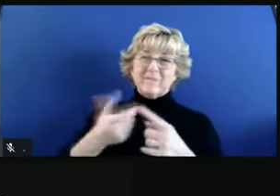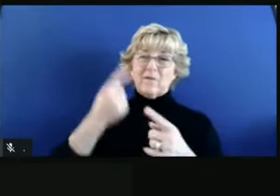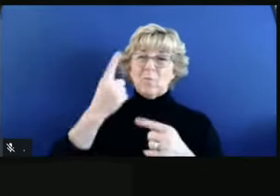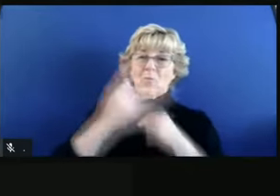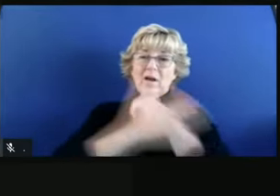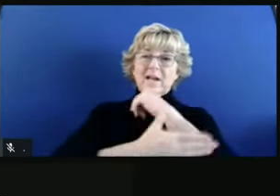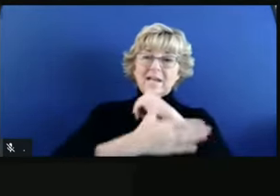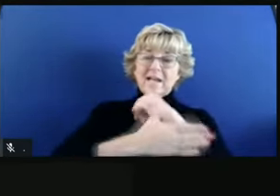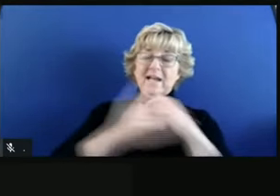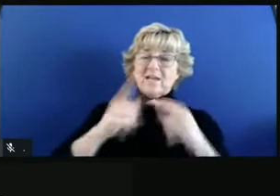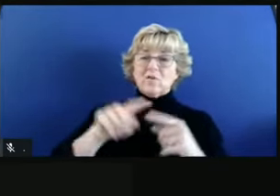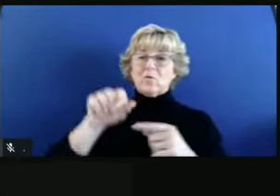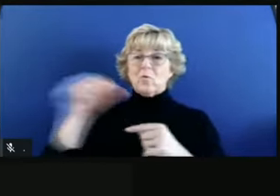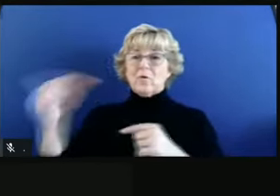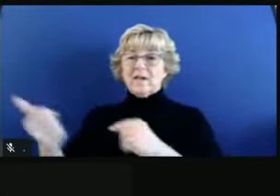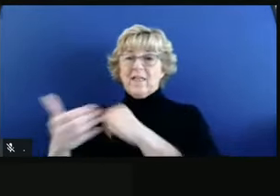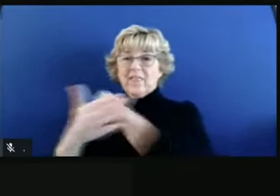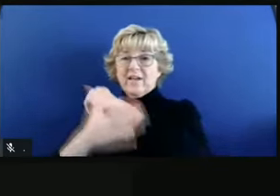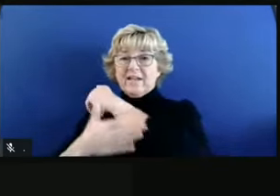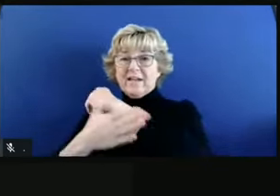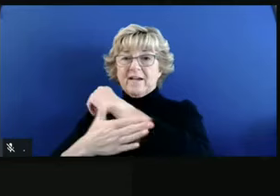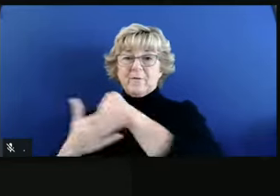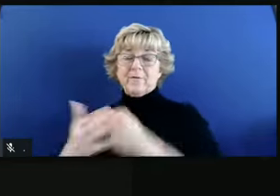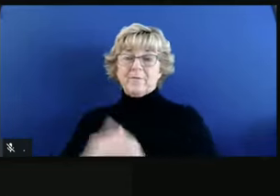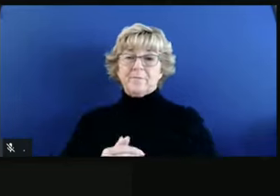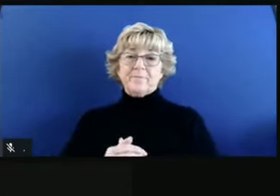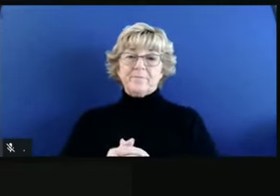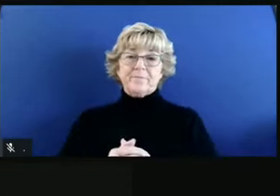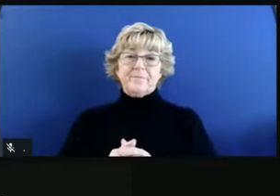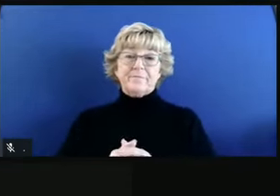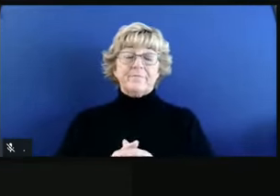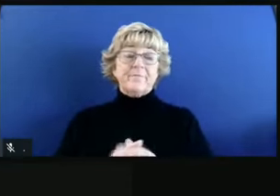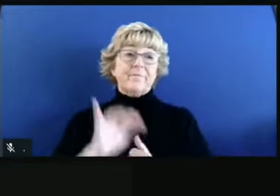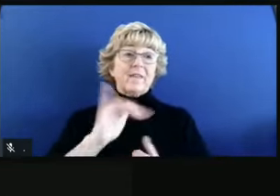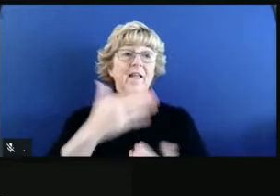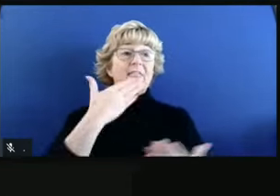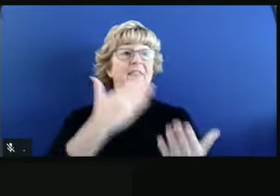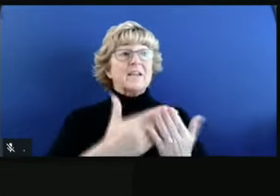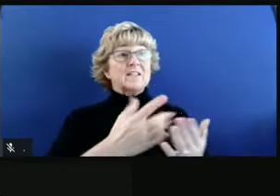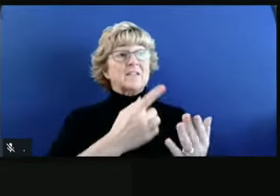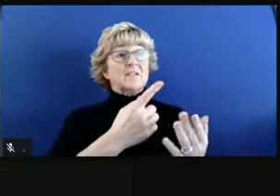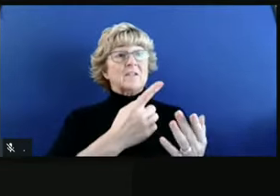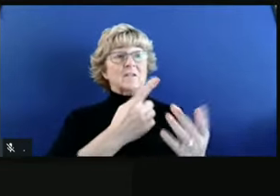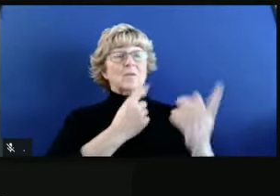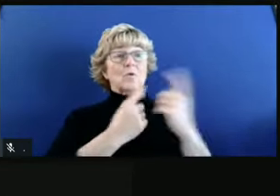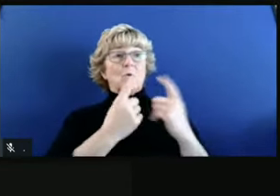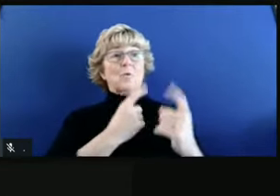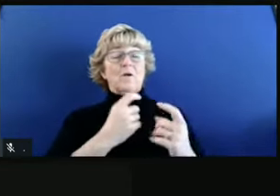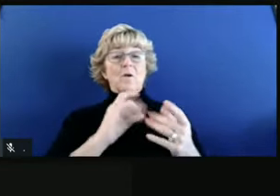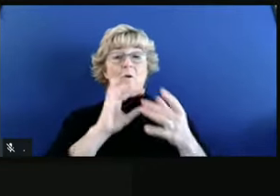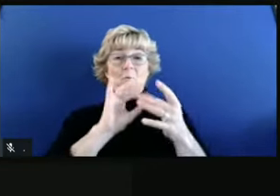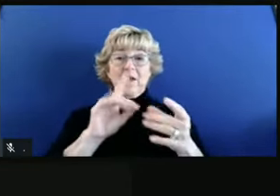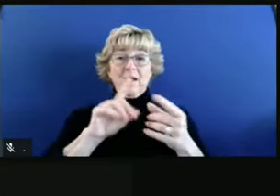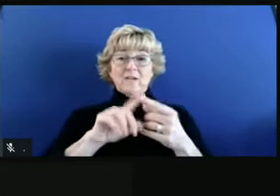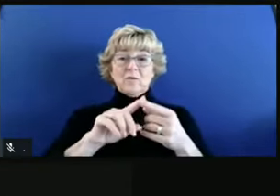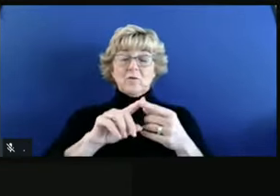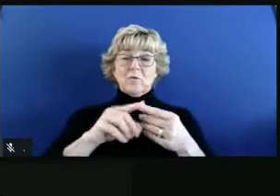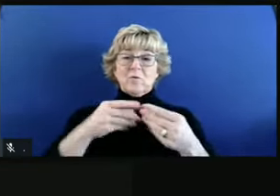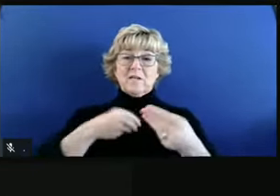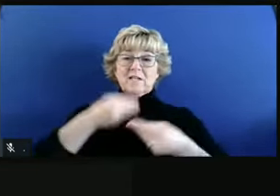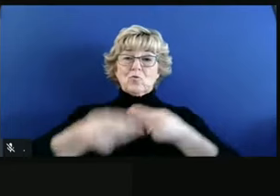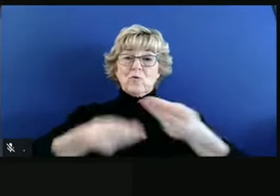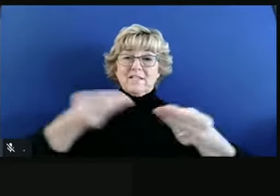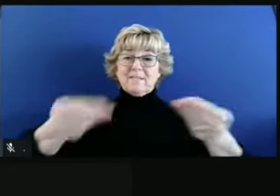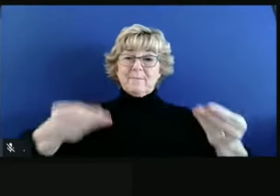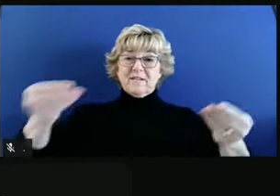Yeah, Spencer, good questions. I think at the moment, as it goes to pinpointing transmission, we continue to hear